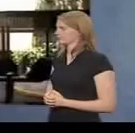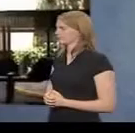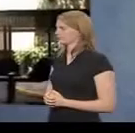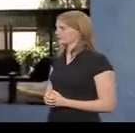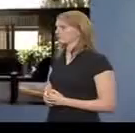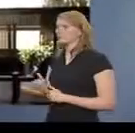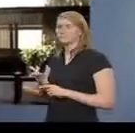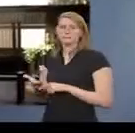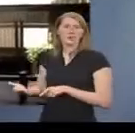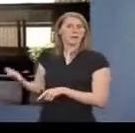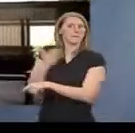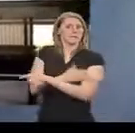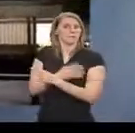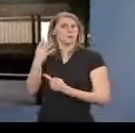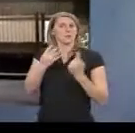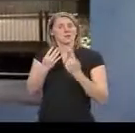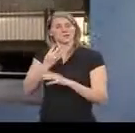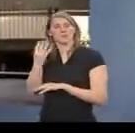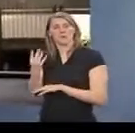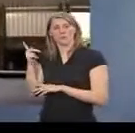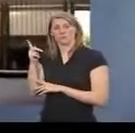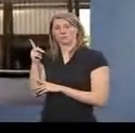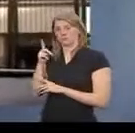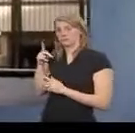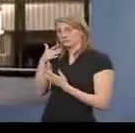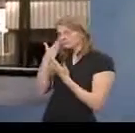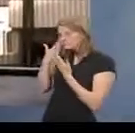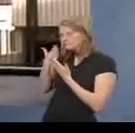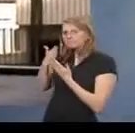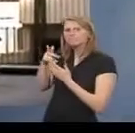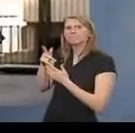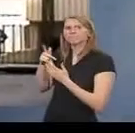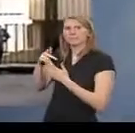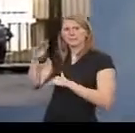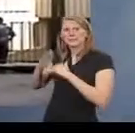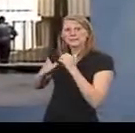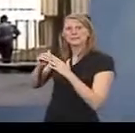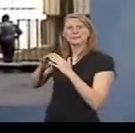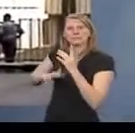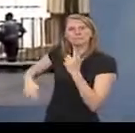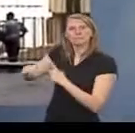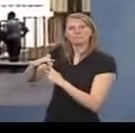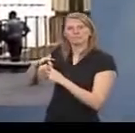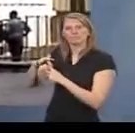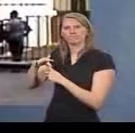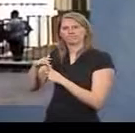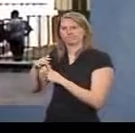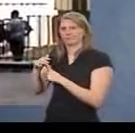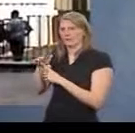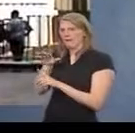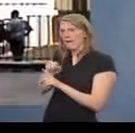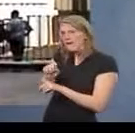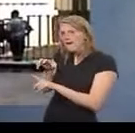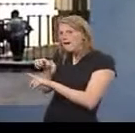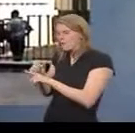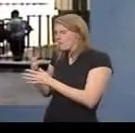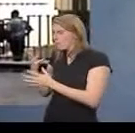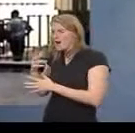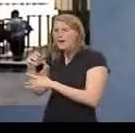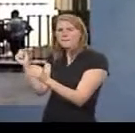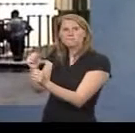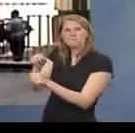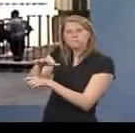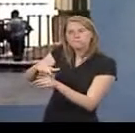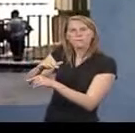Back in 1994, he'd scrutinised photographs of the building and personally identified the optimum place